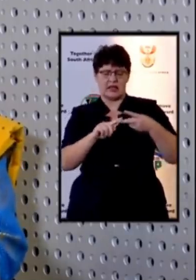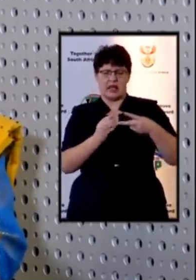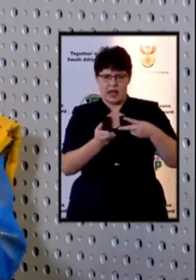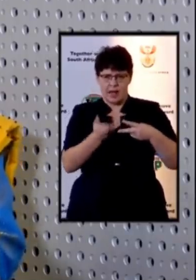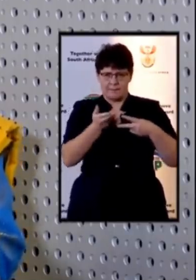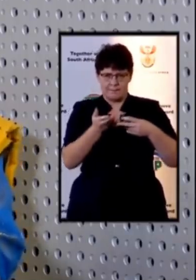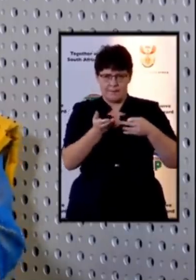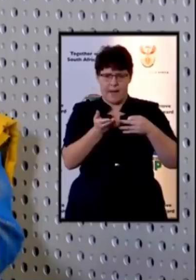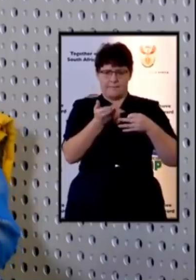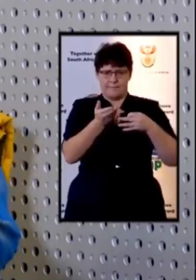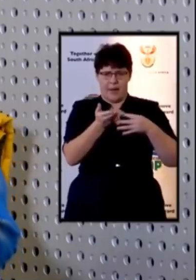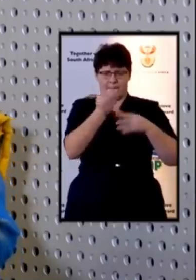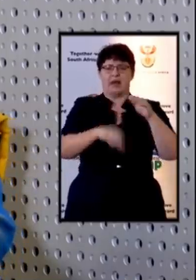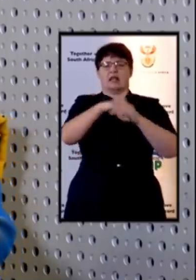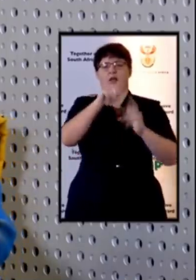capacity